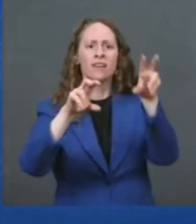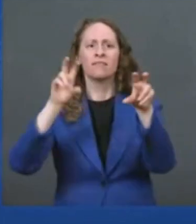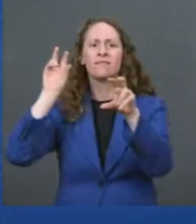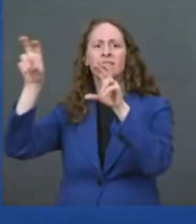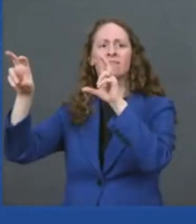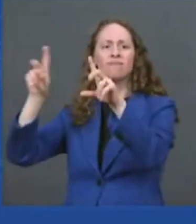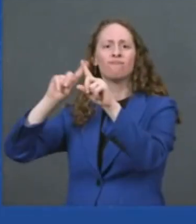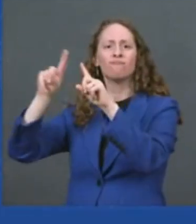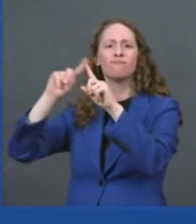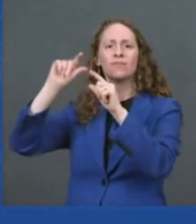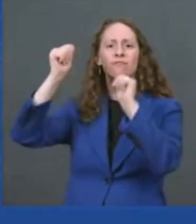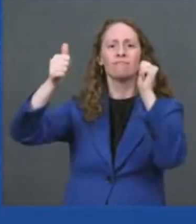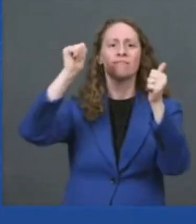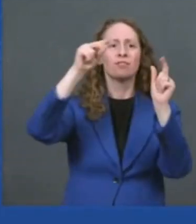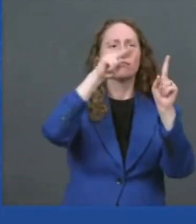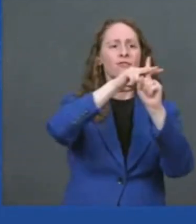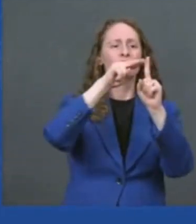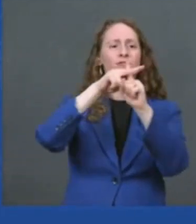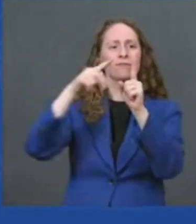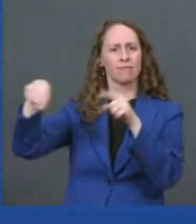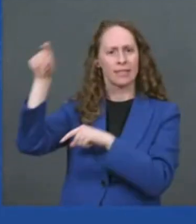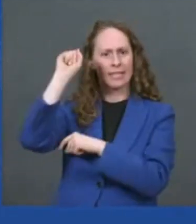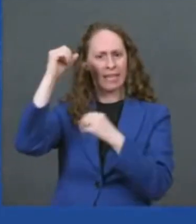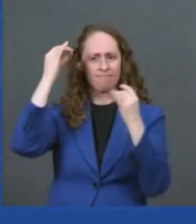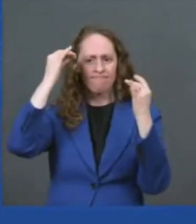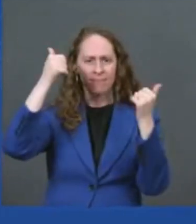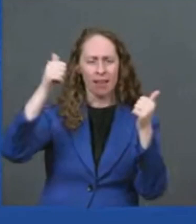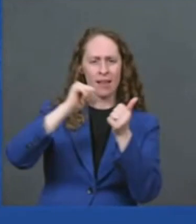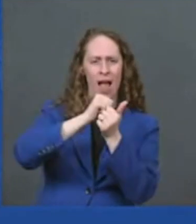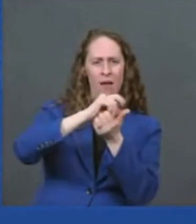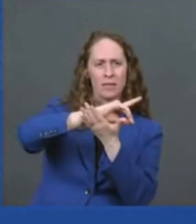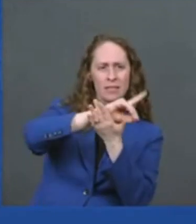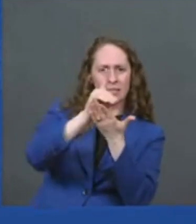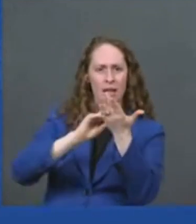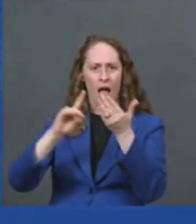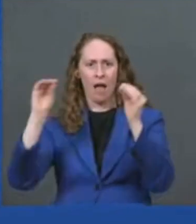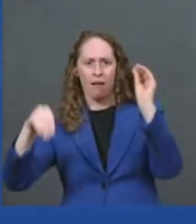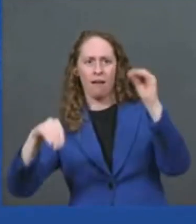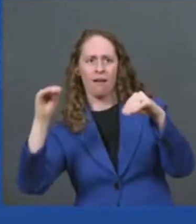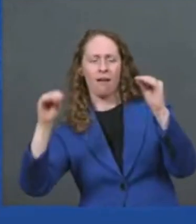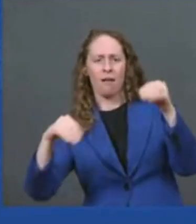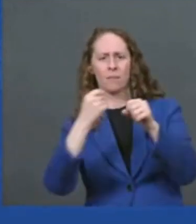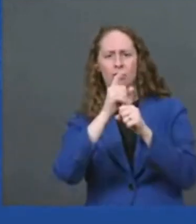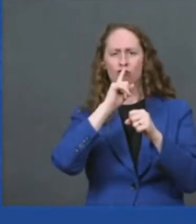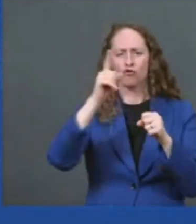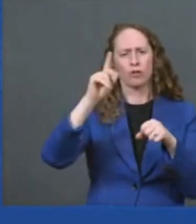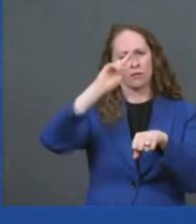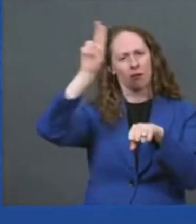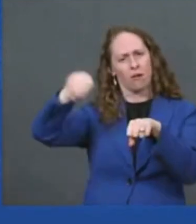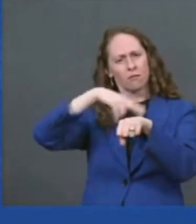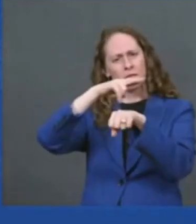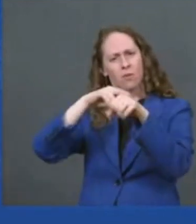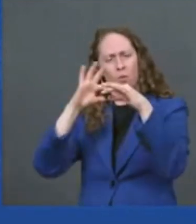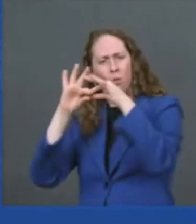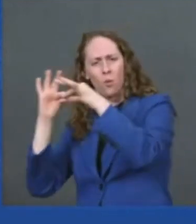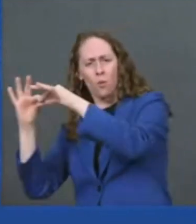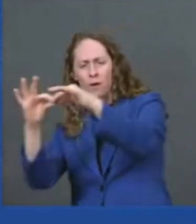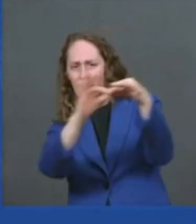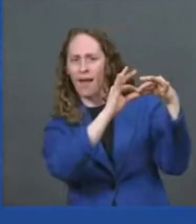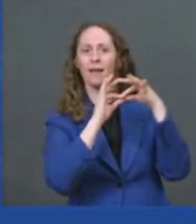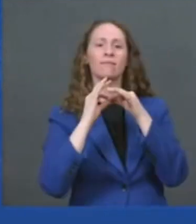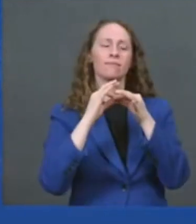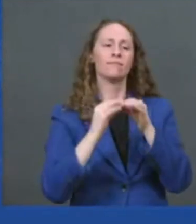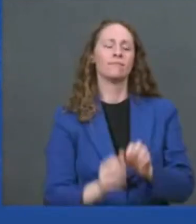network of electric vehicle chargers tritium's new facility is going to produce up to 30 000 of these chargers every year